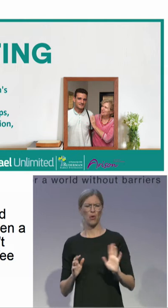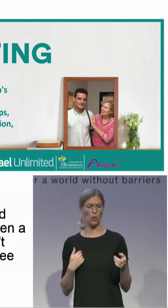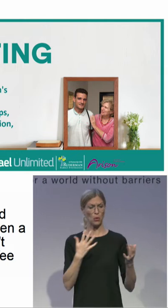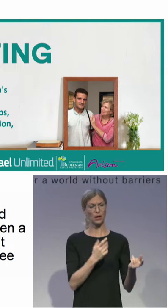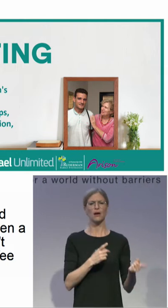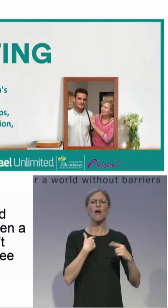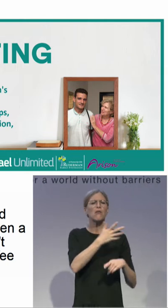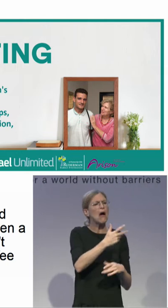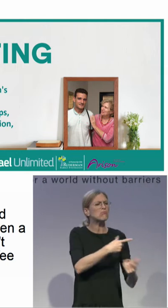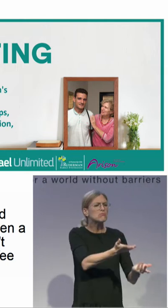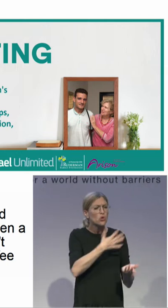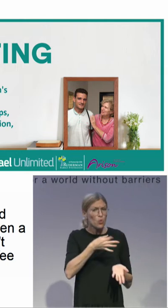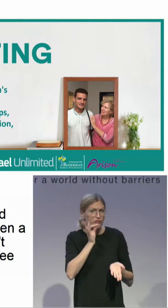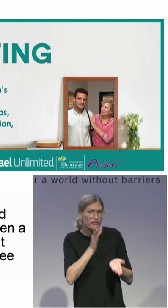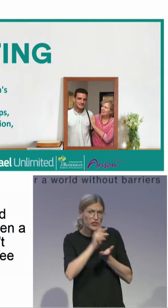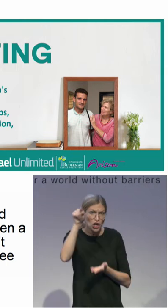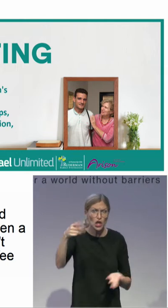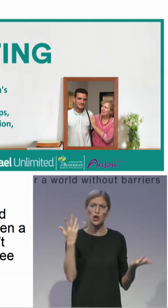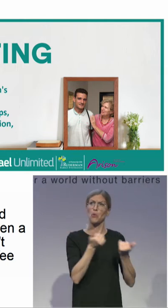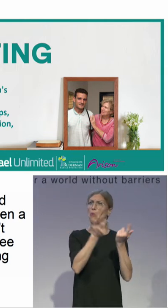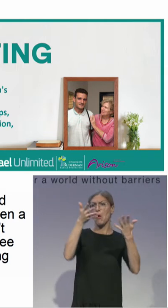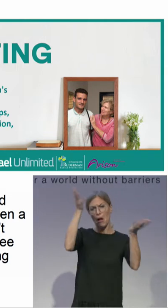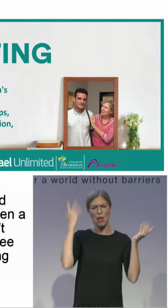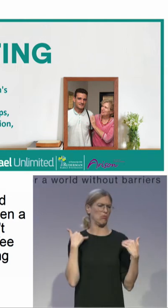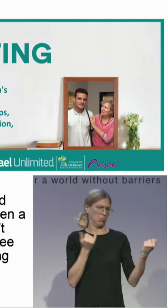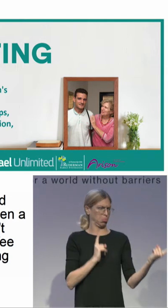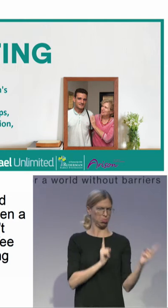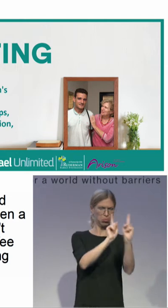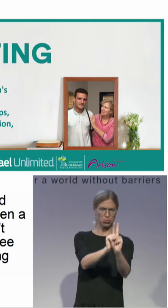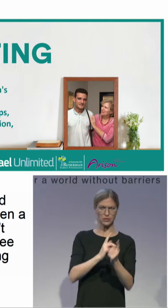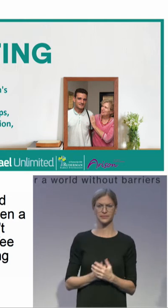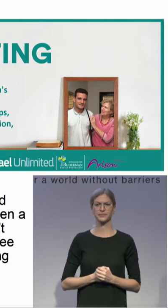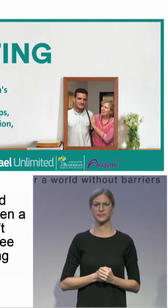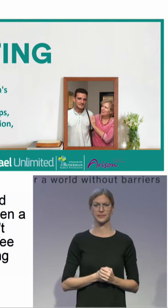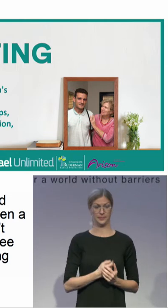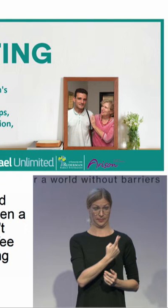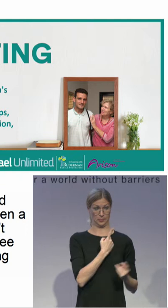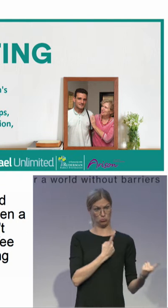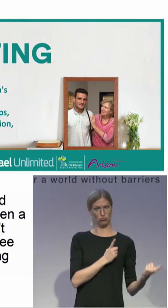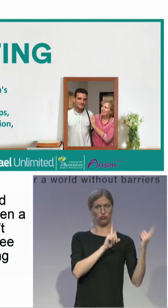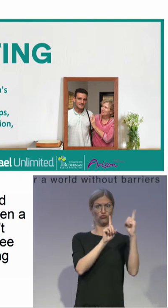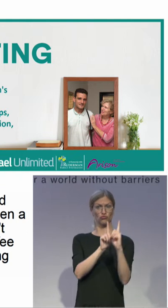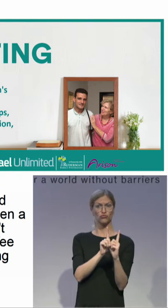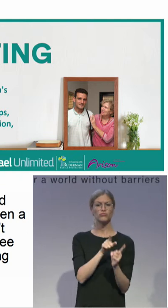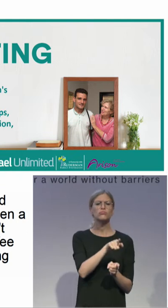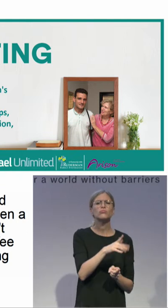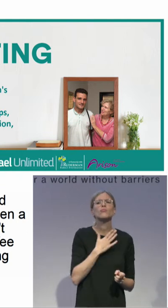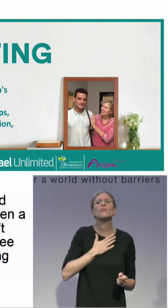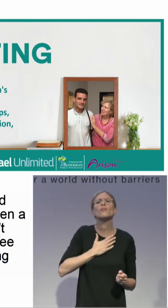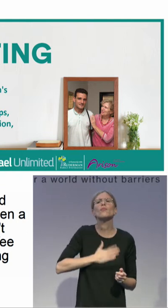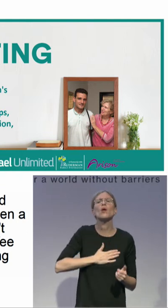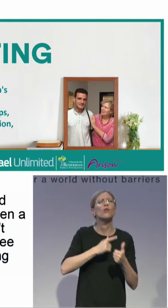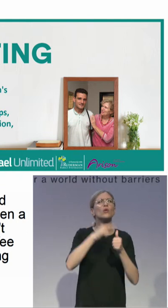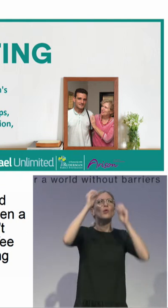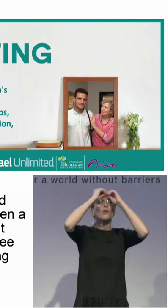him or her. The first thing we do is we dream with our partners with disabilities. We dream about